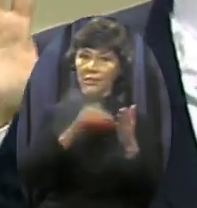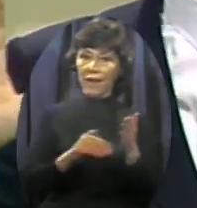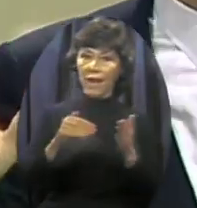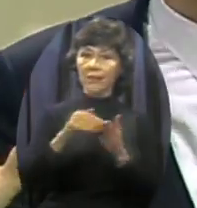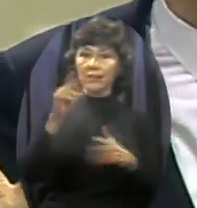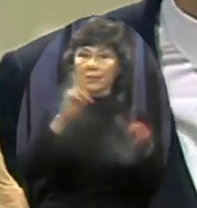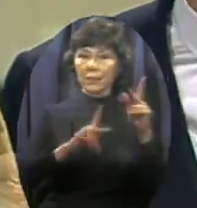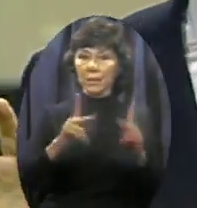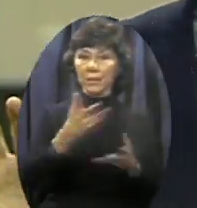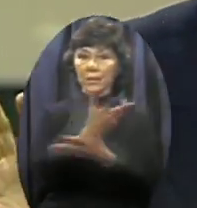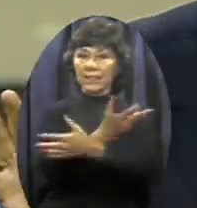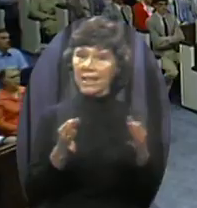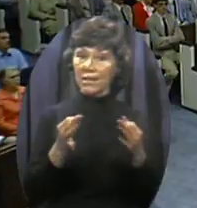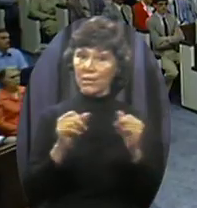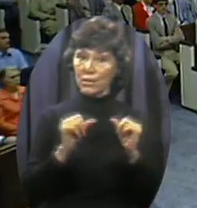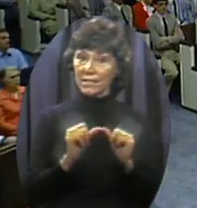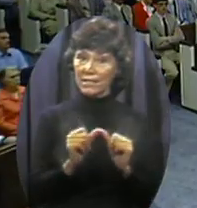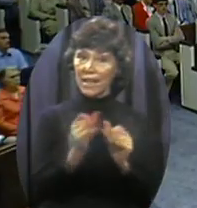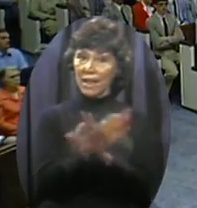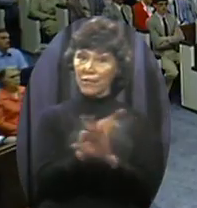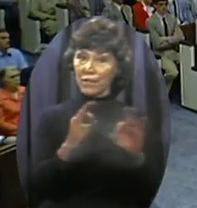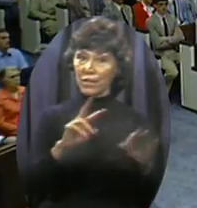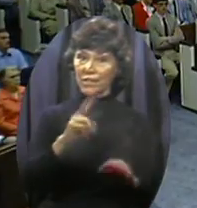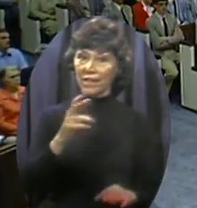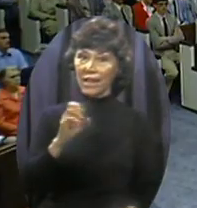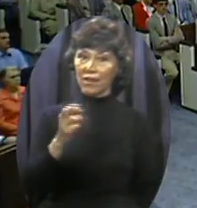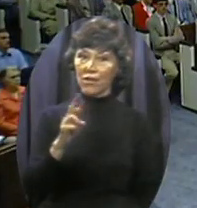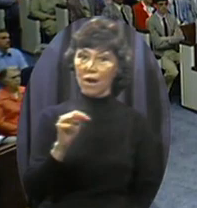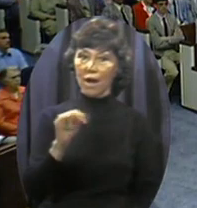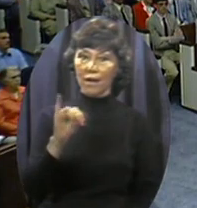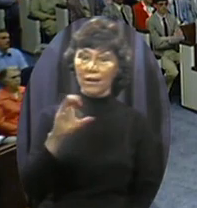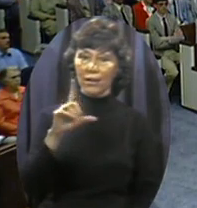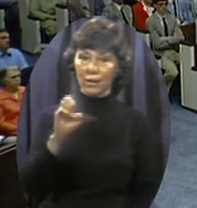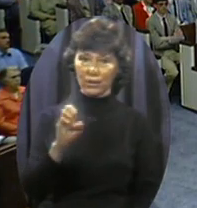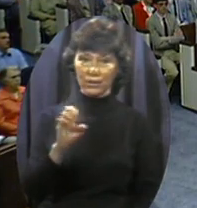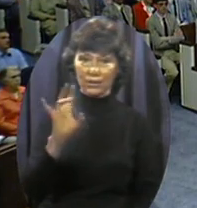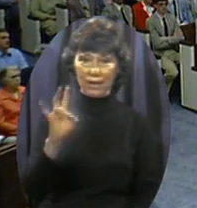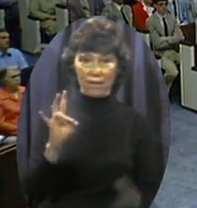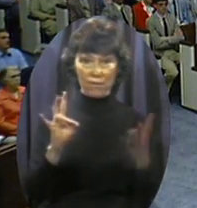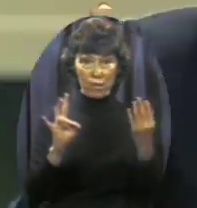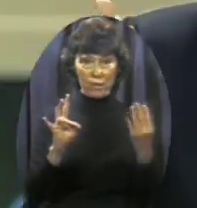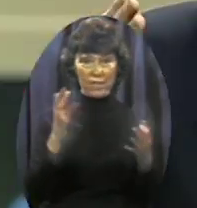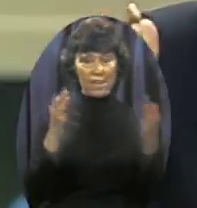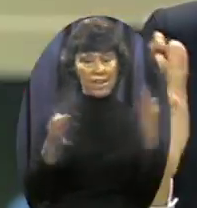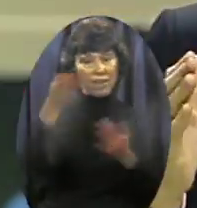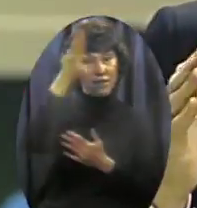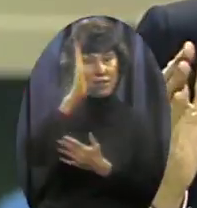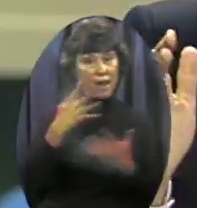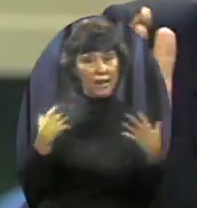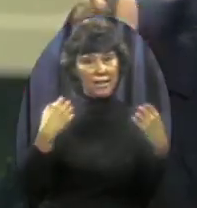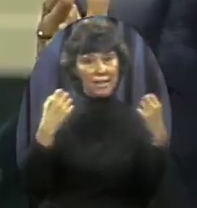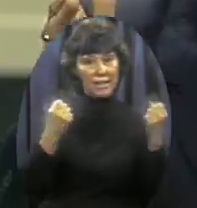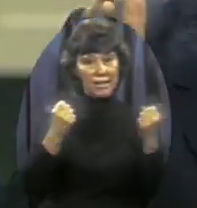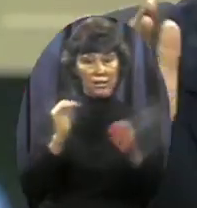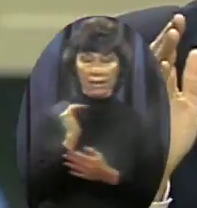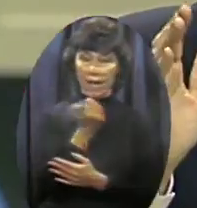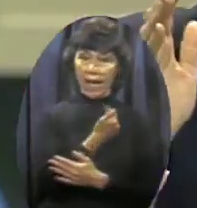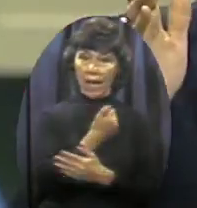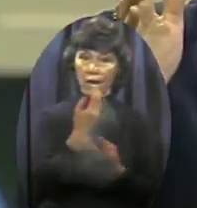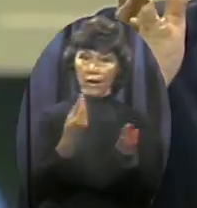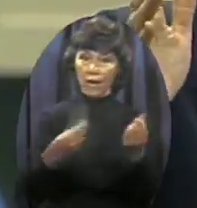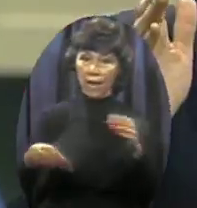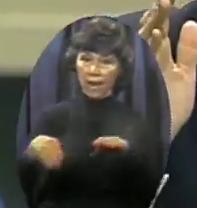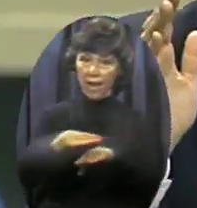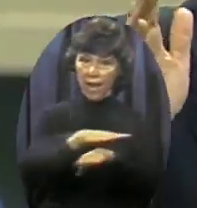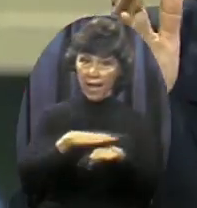how But I know God can 2 Chronicles 7.14 If God heals our land If we get through the next three to five years